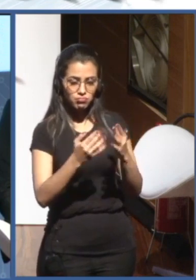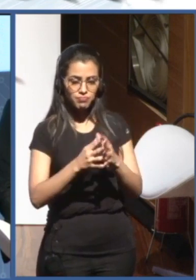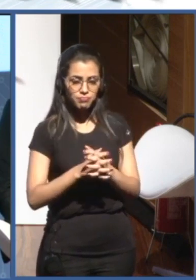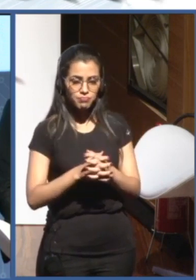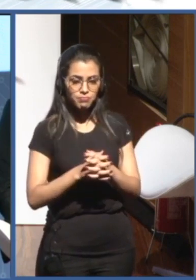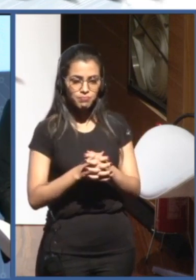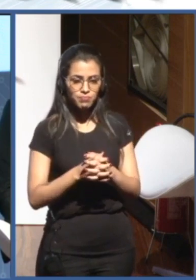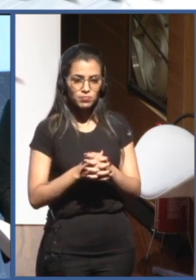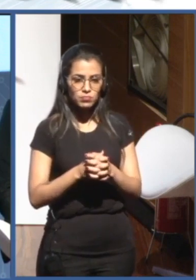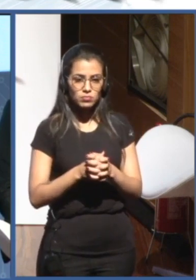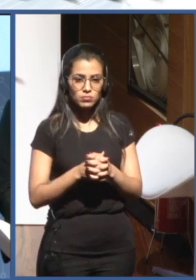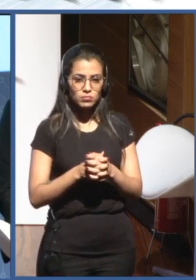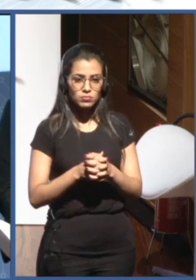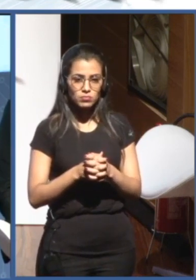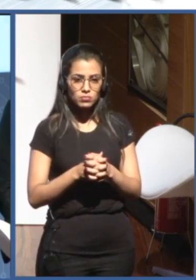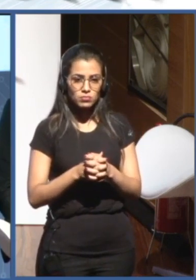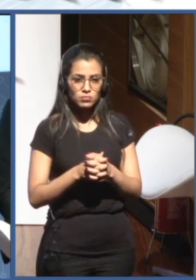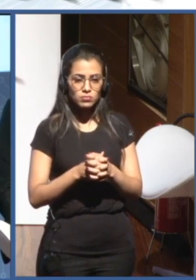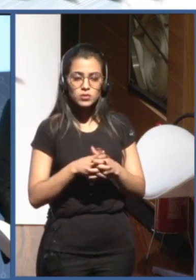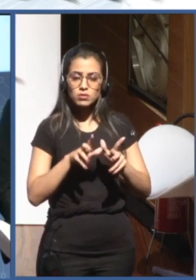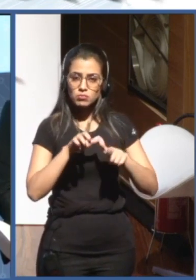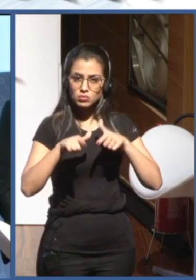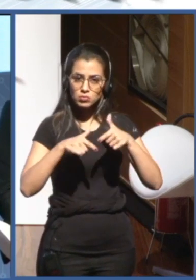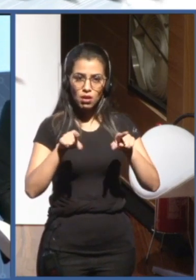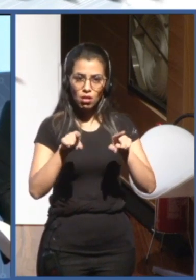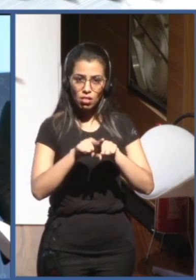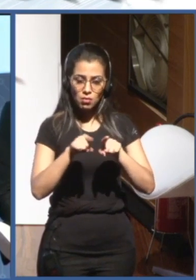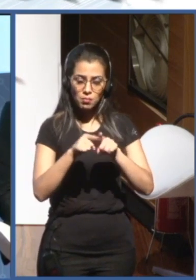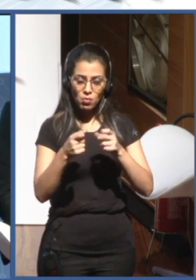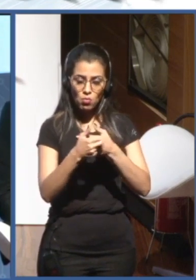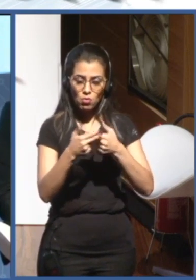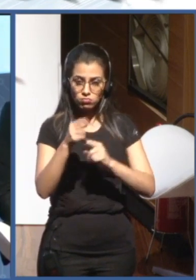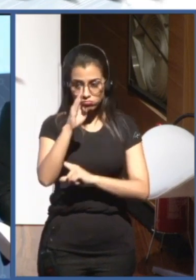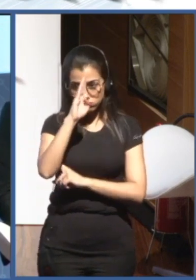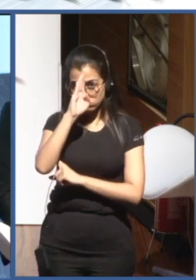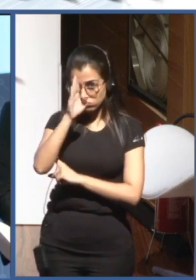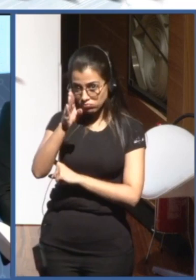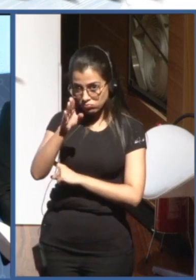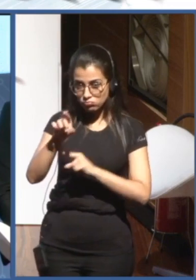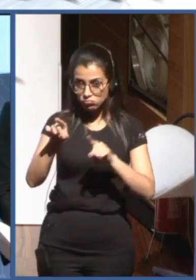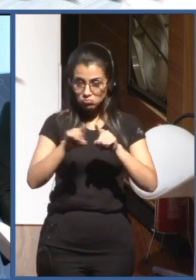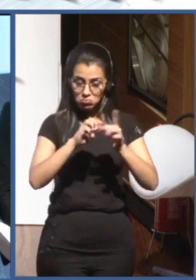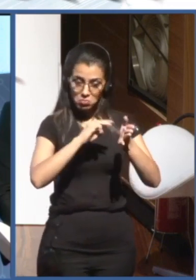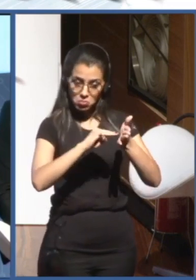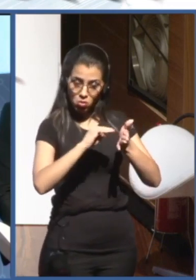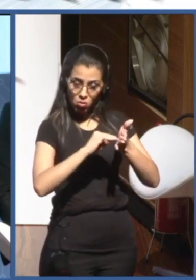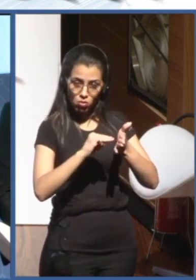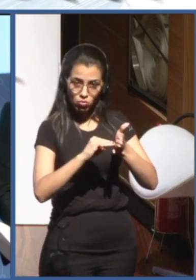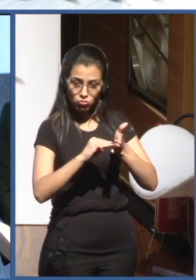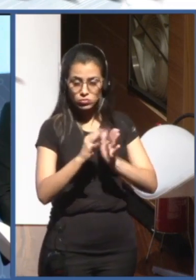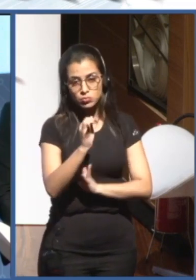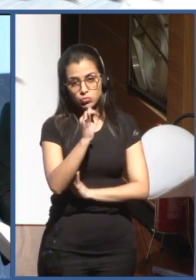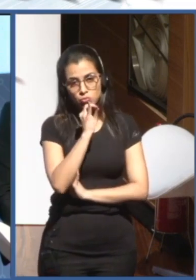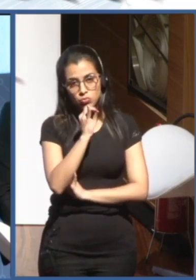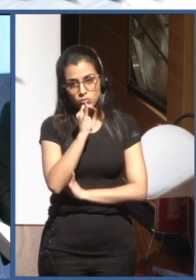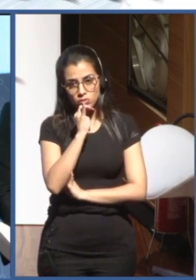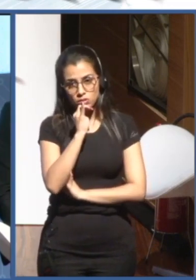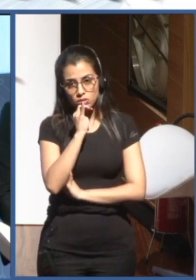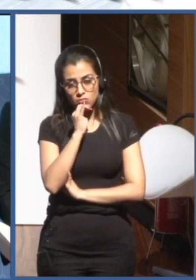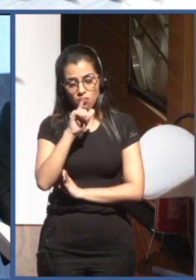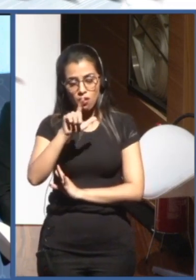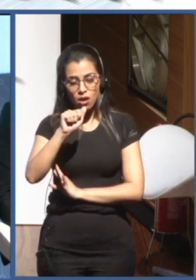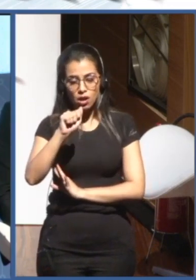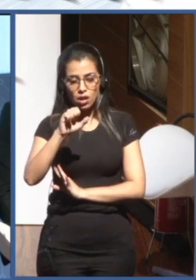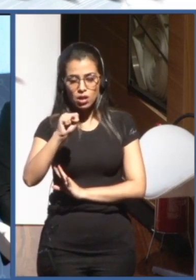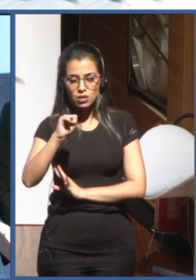methodological issues around AI, for example, classifications. And we're also going to be, as I said,